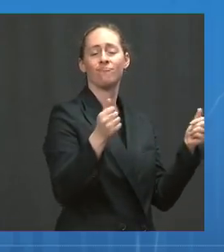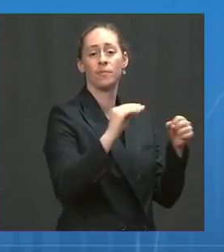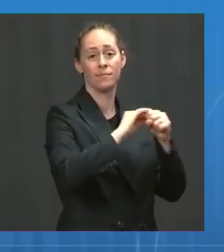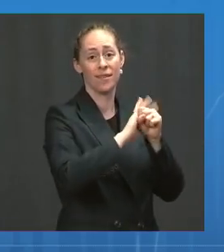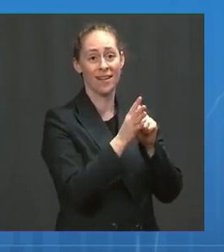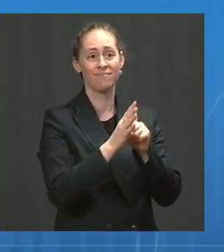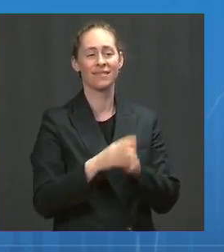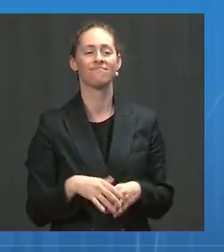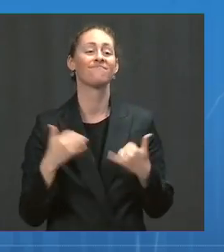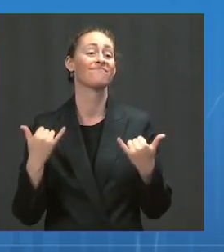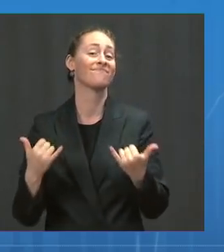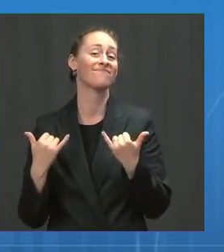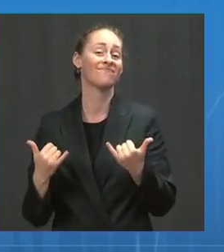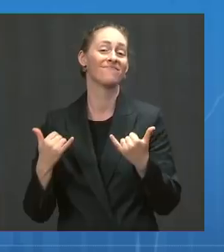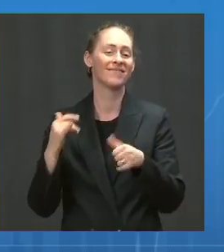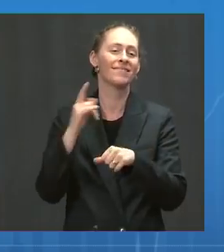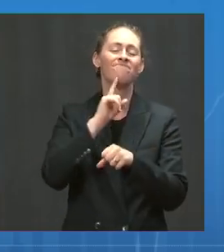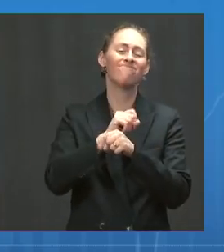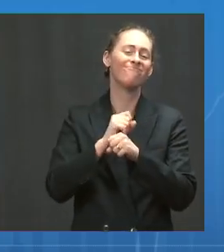me turn it over to Dr. Murphy. Dr.